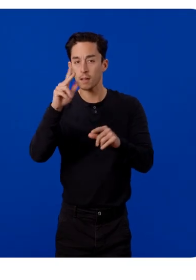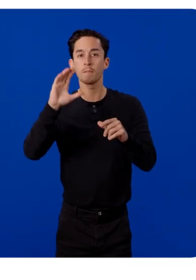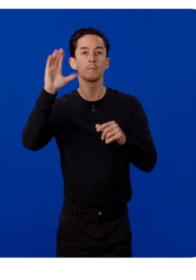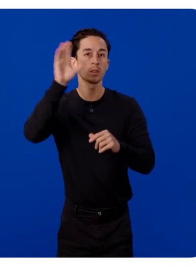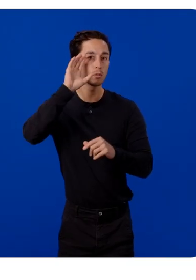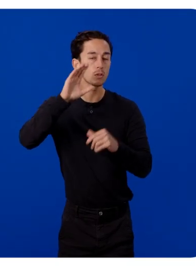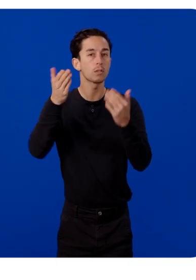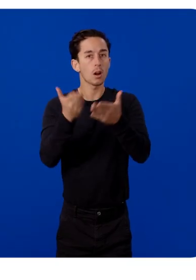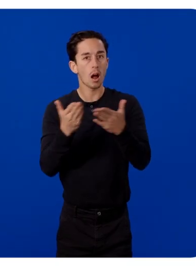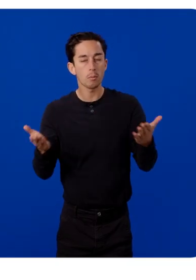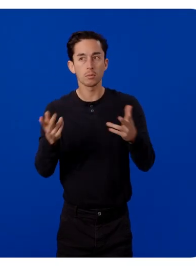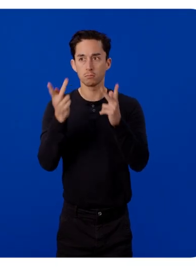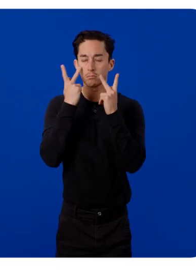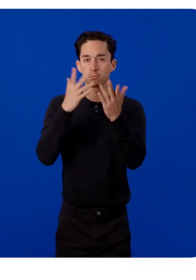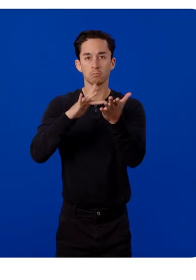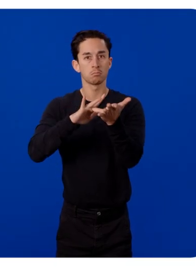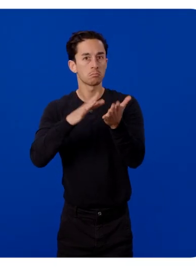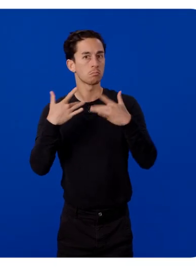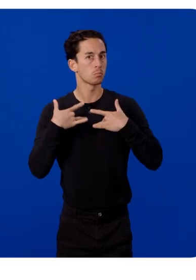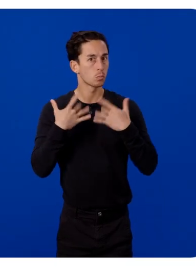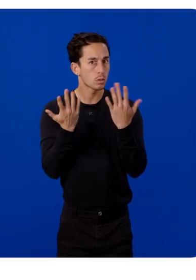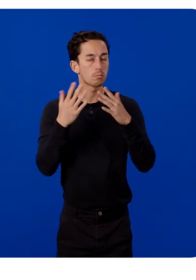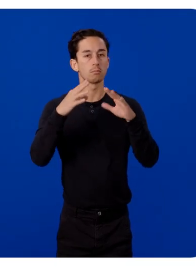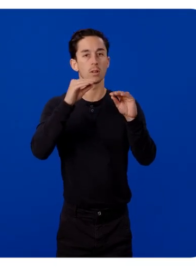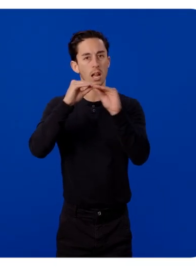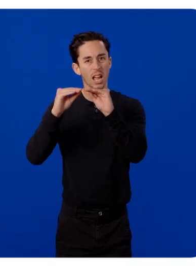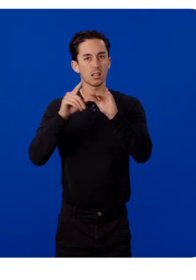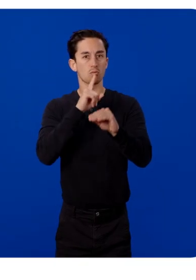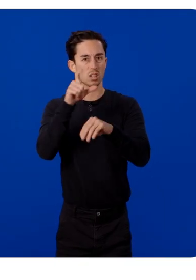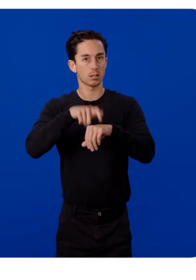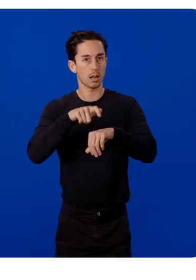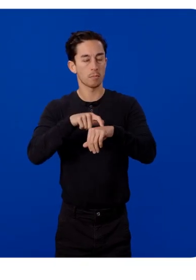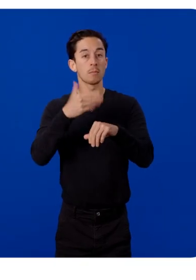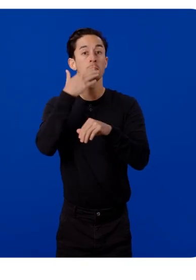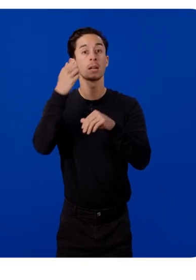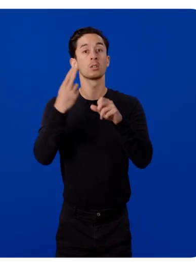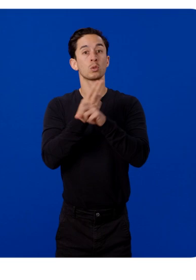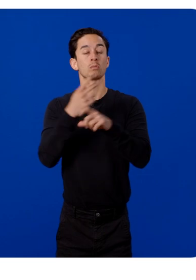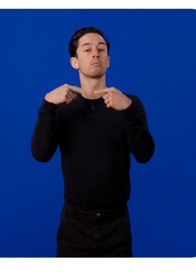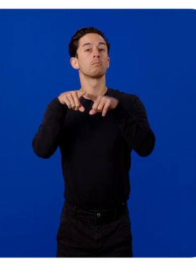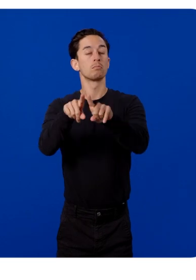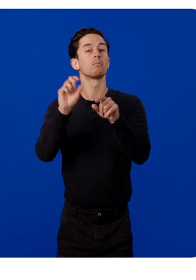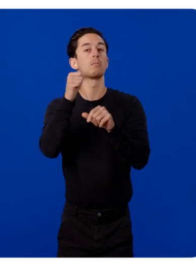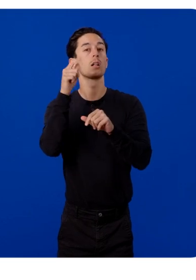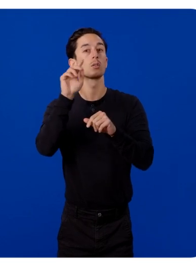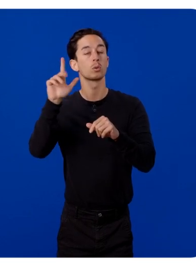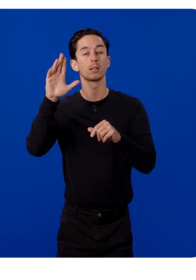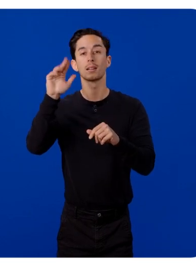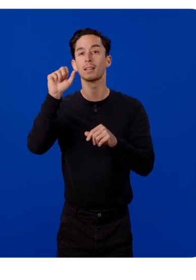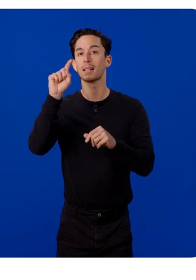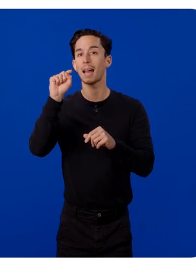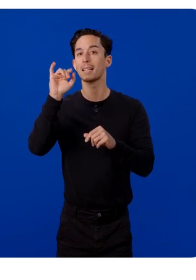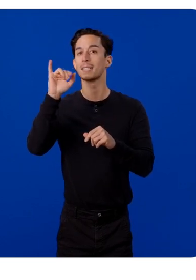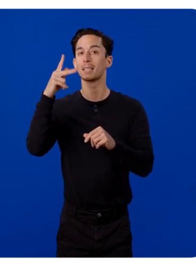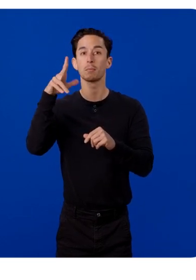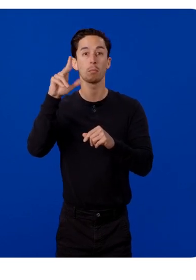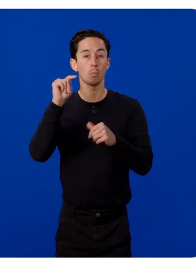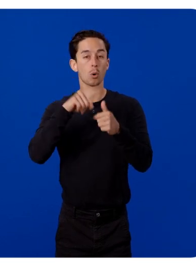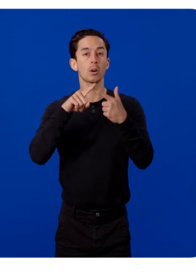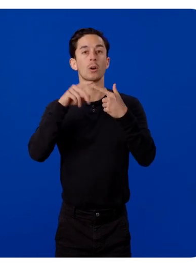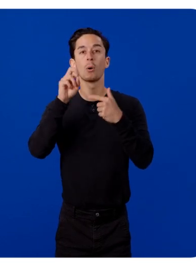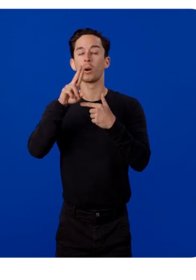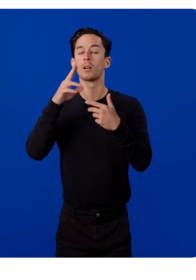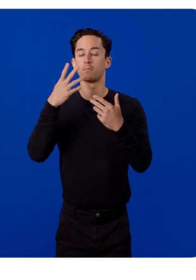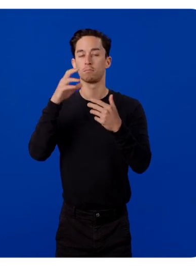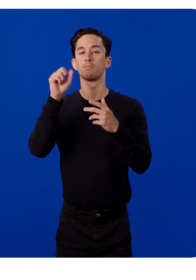can search for your objects, view their state, and even make edits in real time. It's best used alongside other tools like Cast Input Forwarding